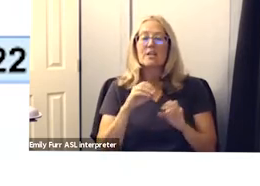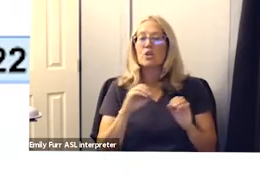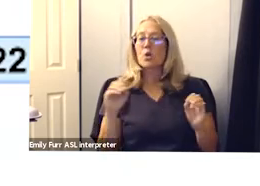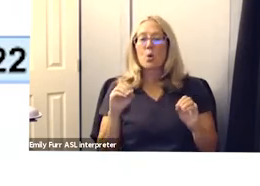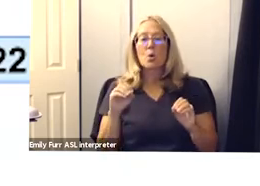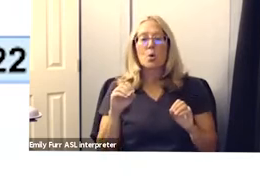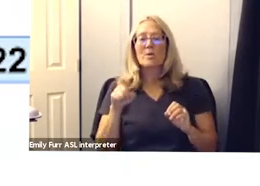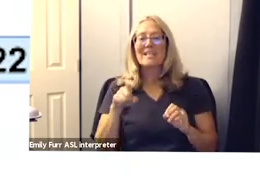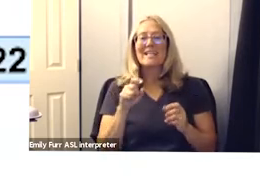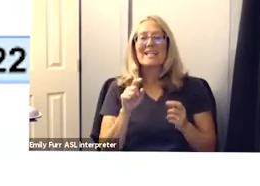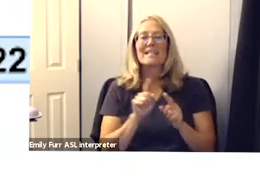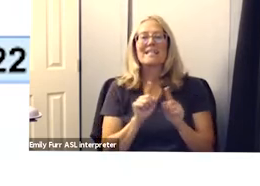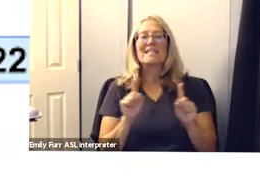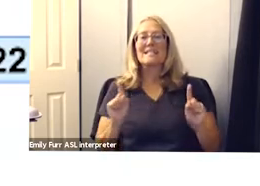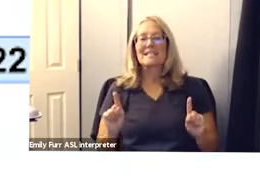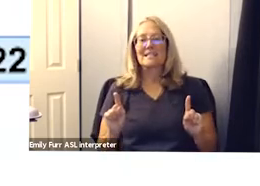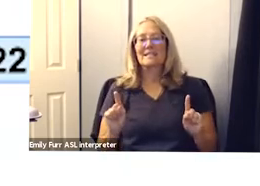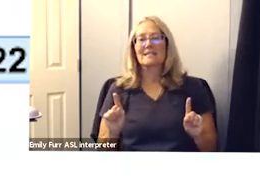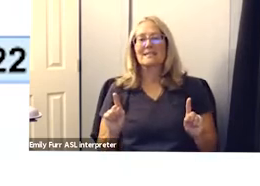for distancing